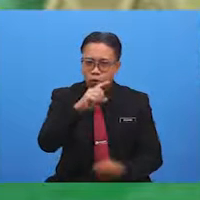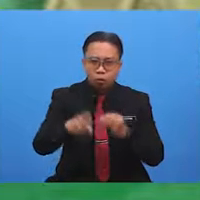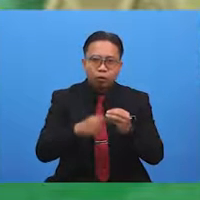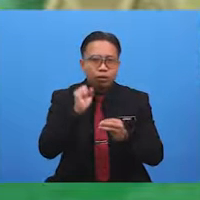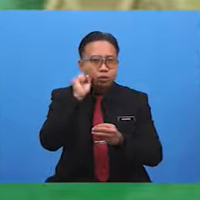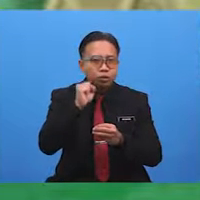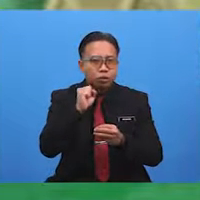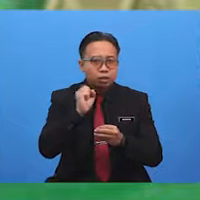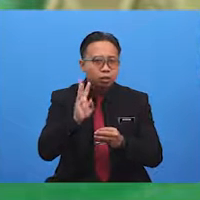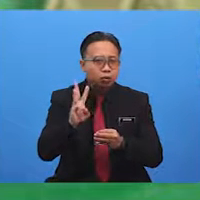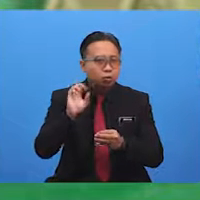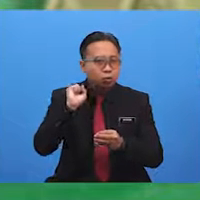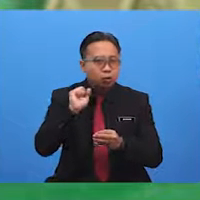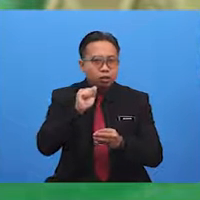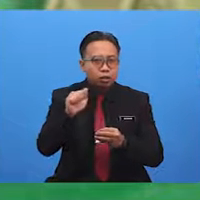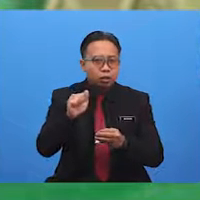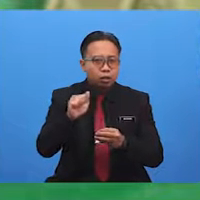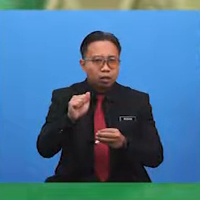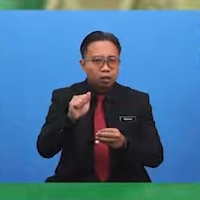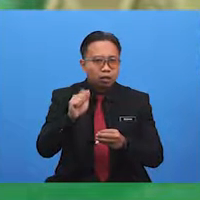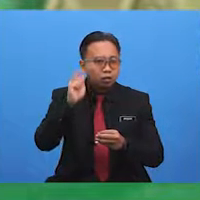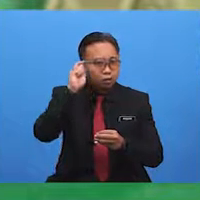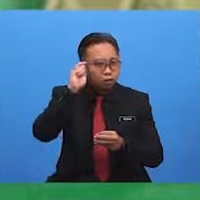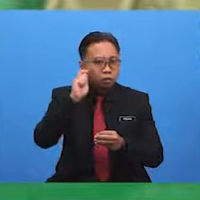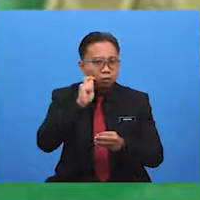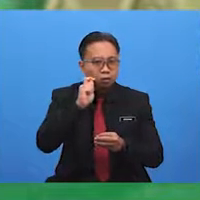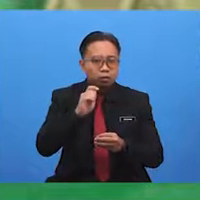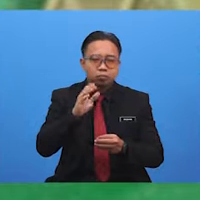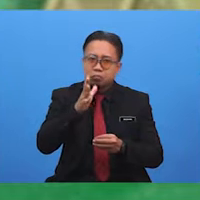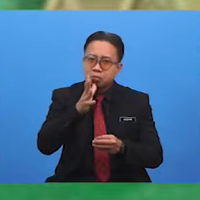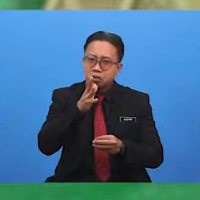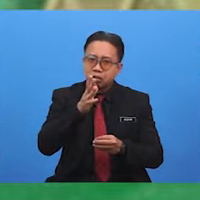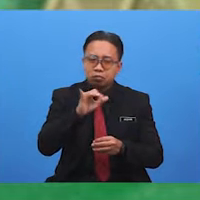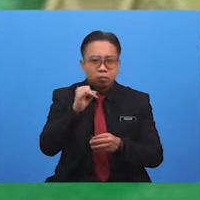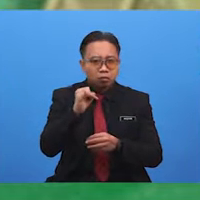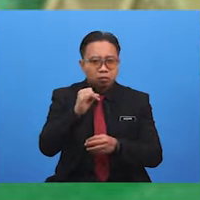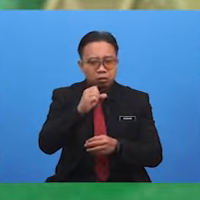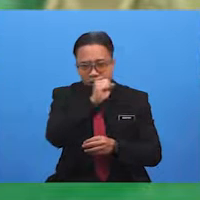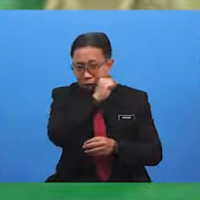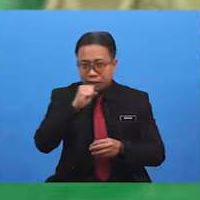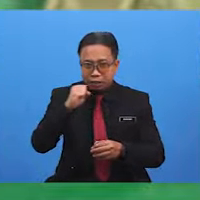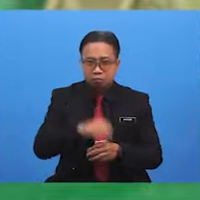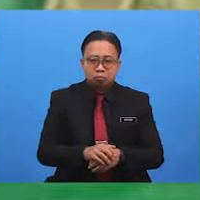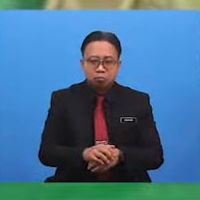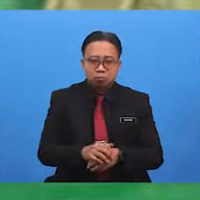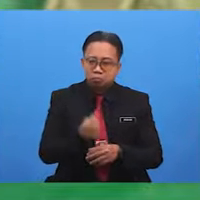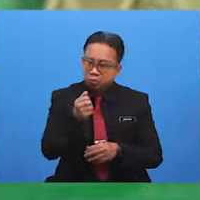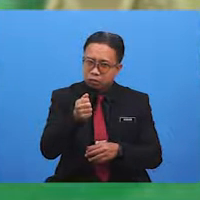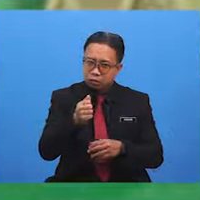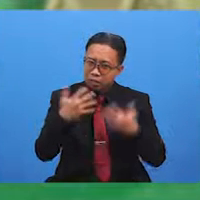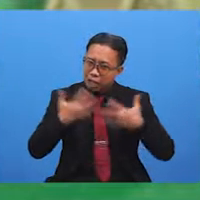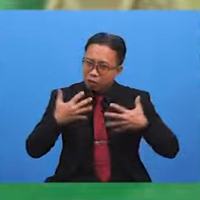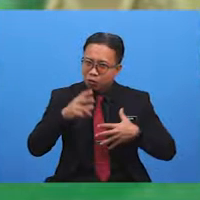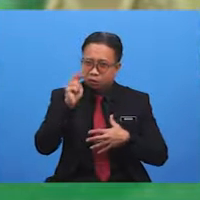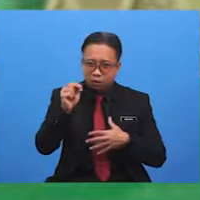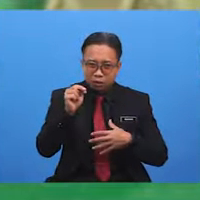was a teenager, her mother would never let her sink in the kitchen. She was so scared that if she